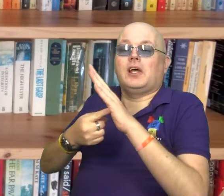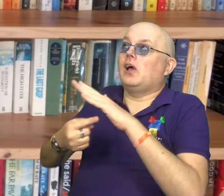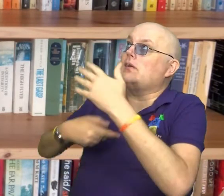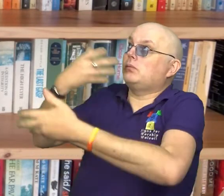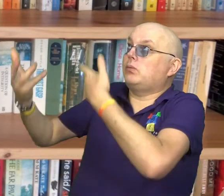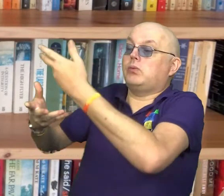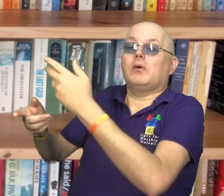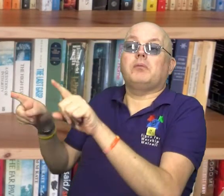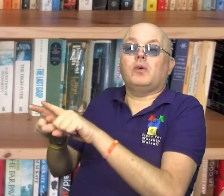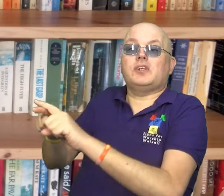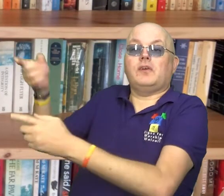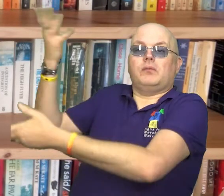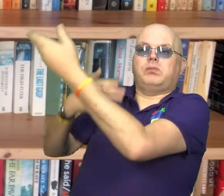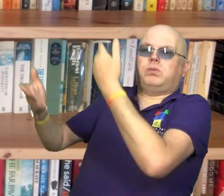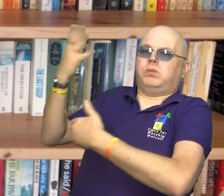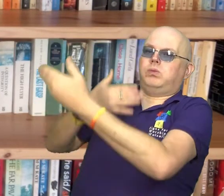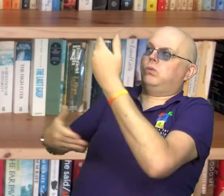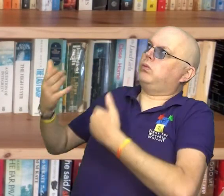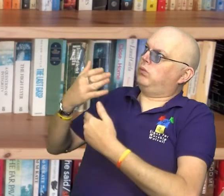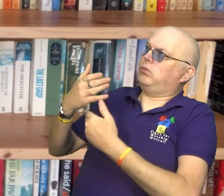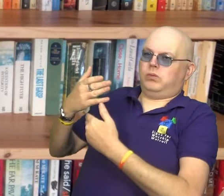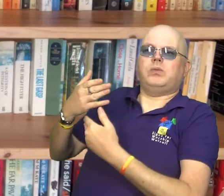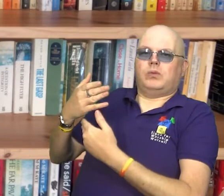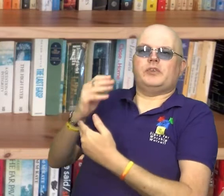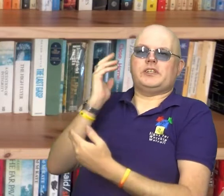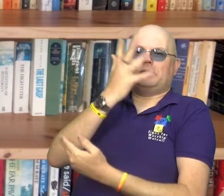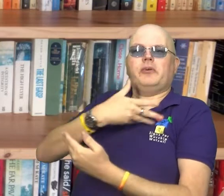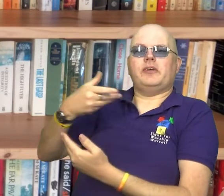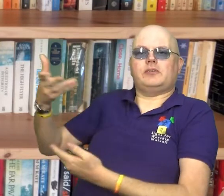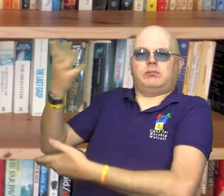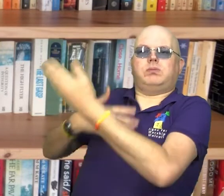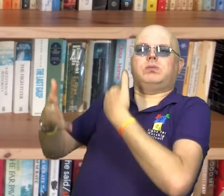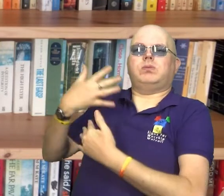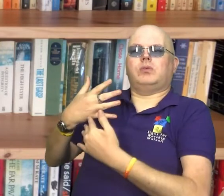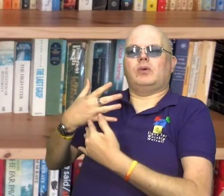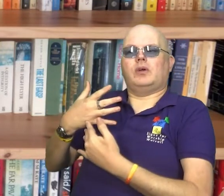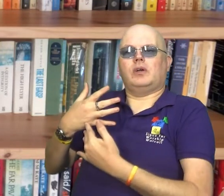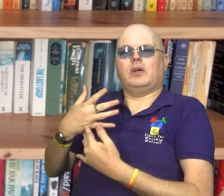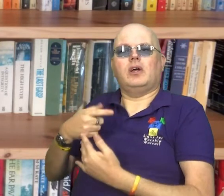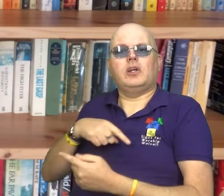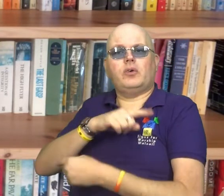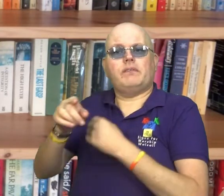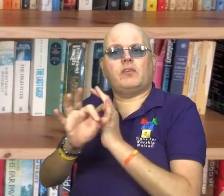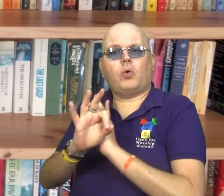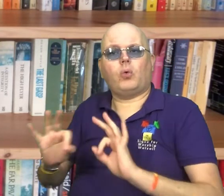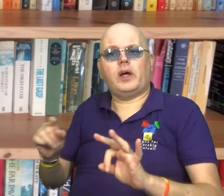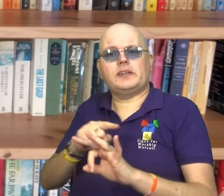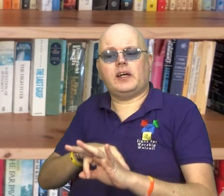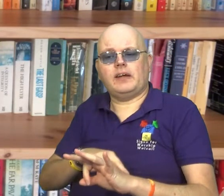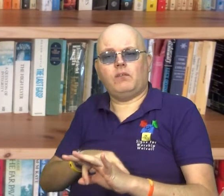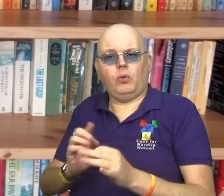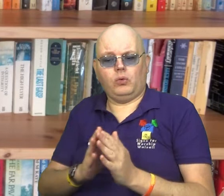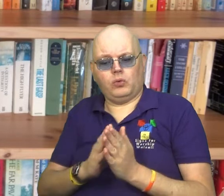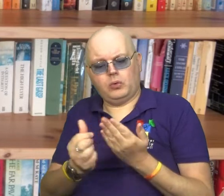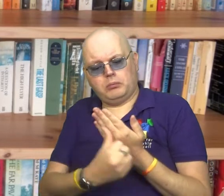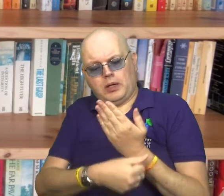that we allow time for God to speak to us through the Holy Spirit. If we have a regular quiet time or a